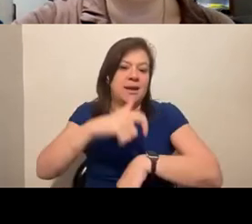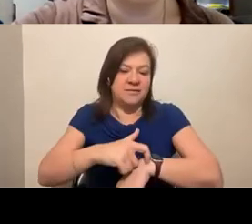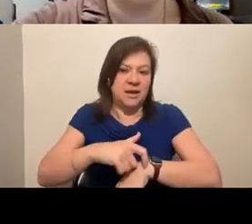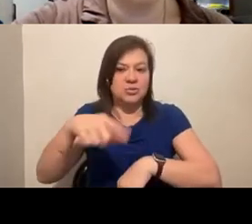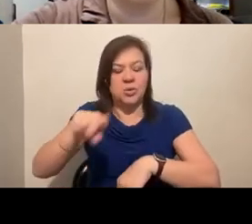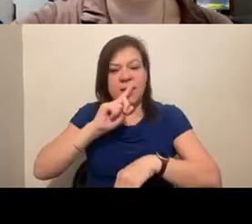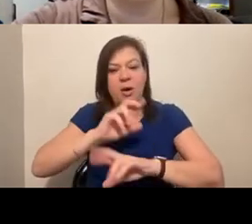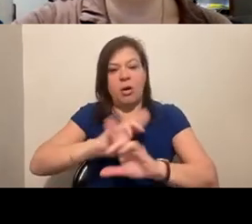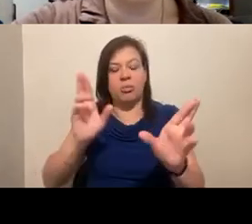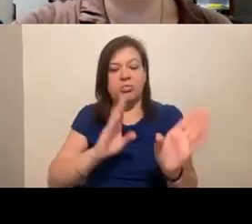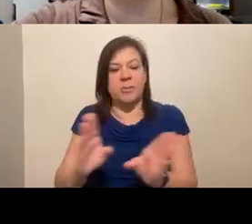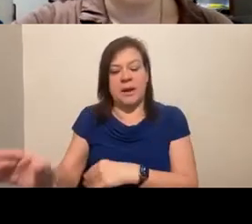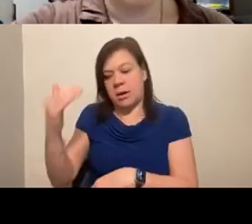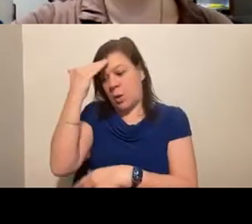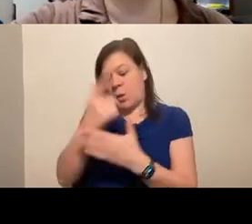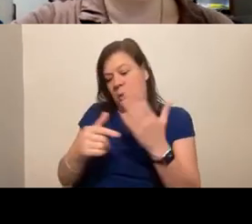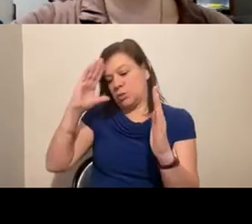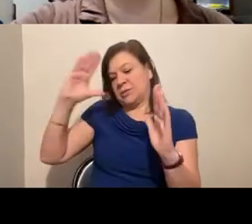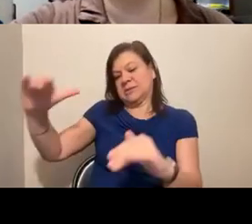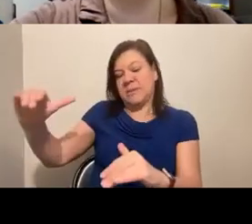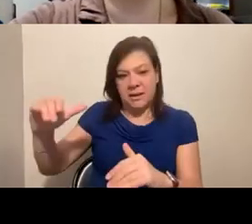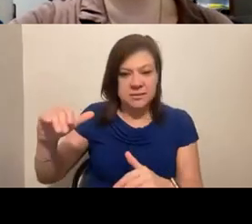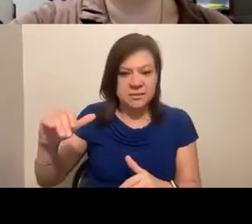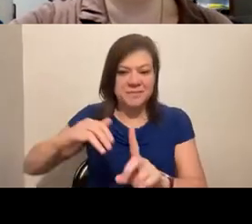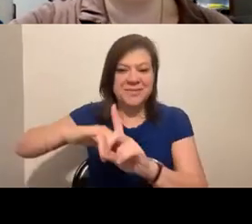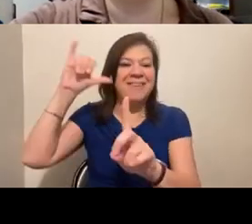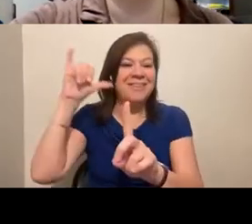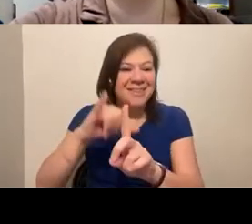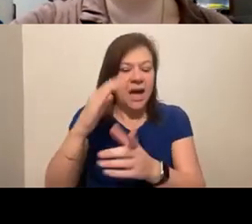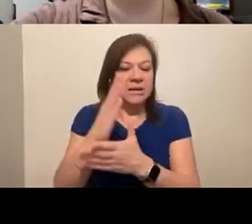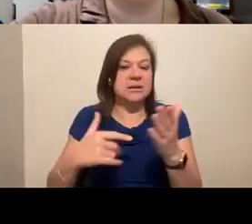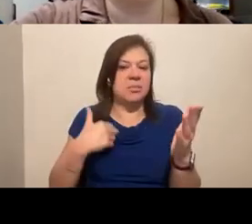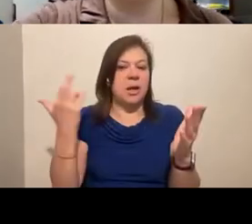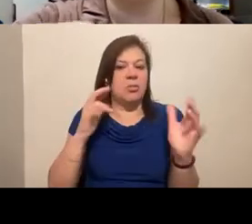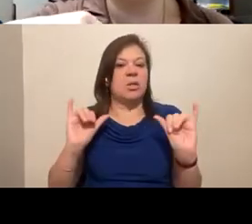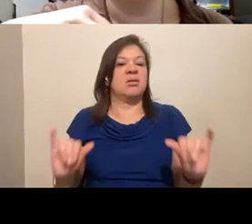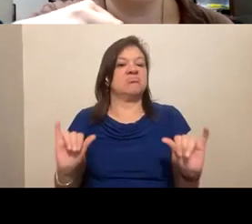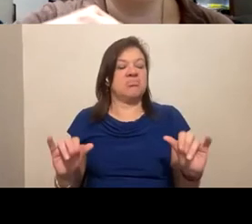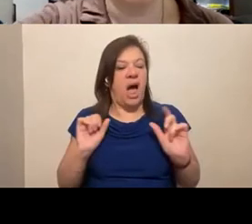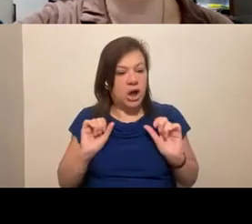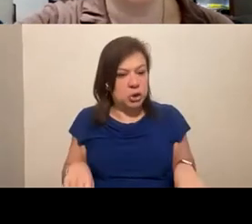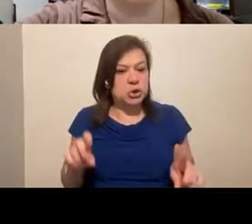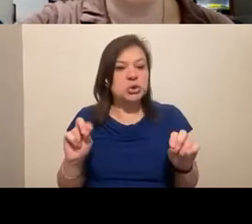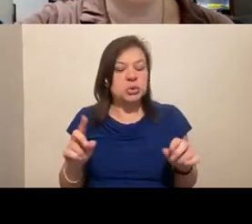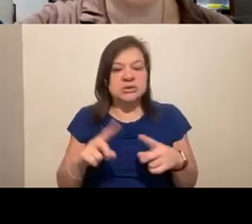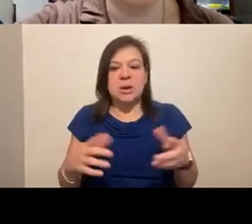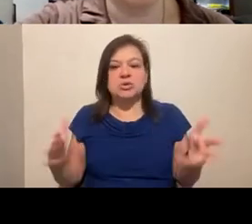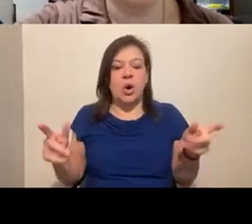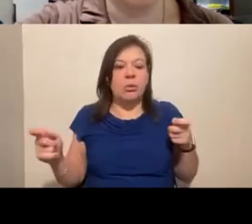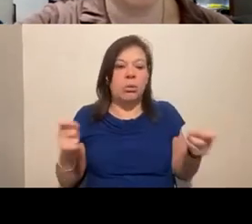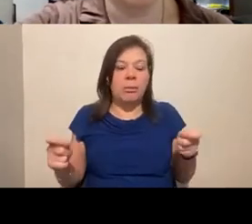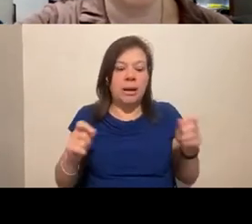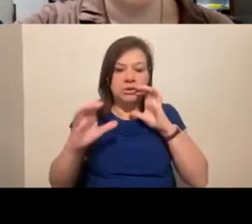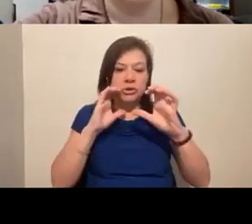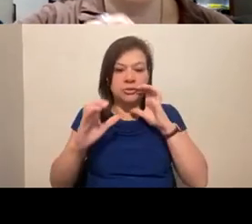prepared and know what to expect? And that was something that I knew I could do because I was already managing communications for my